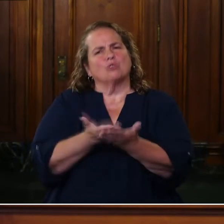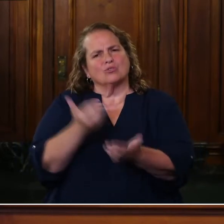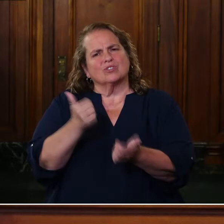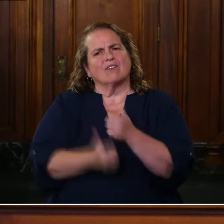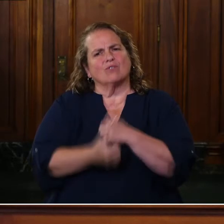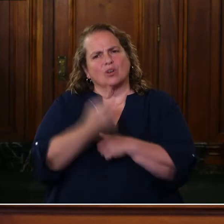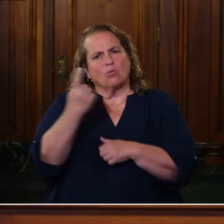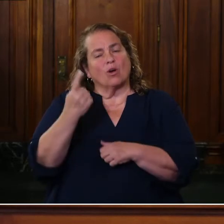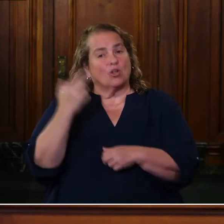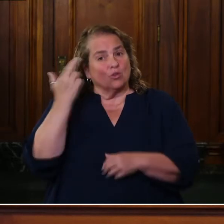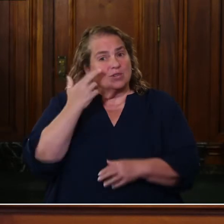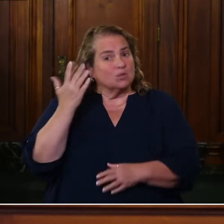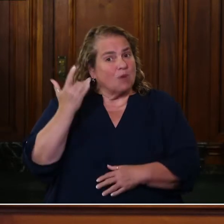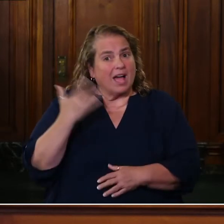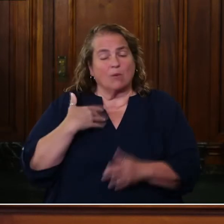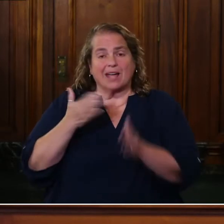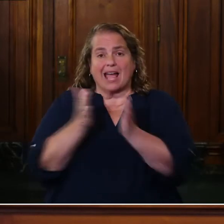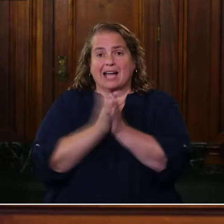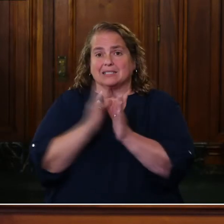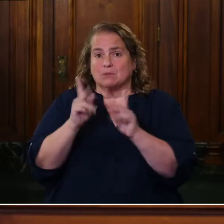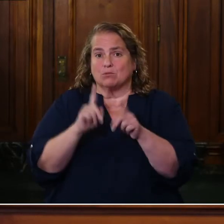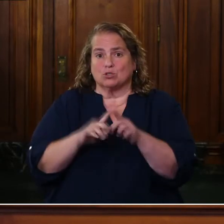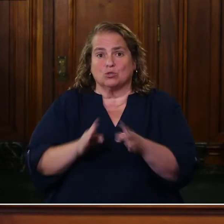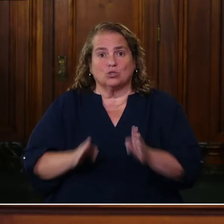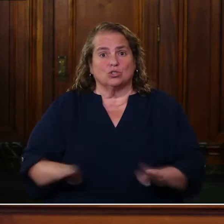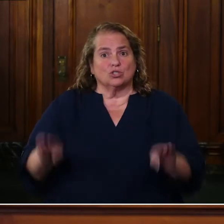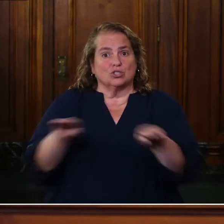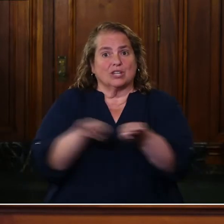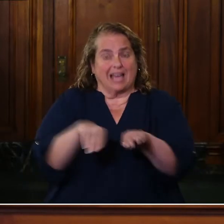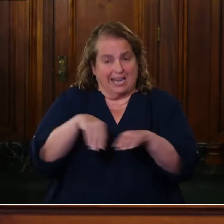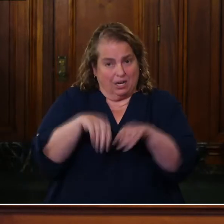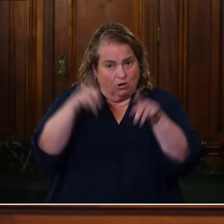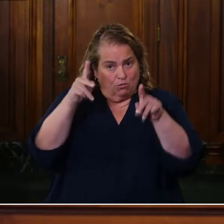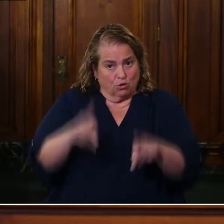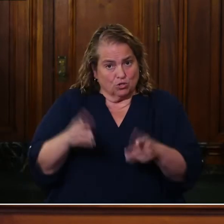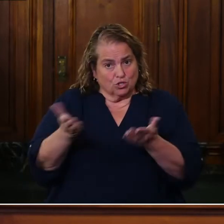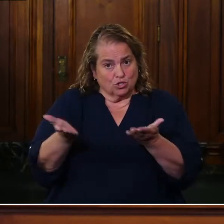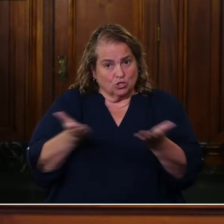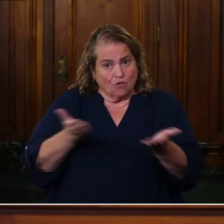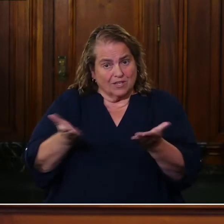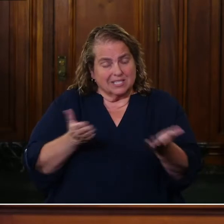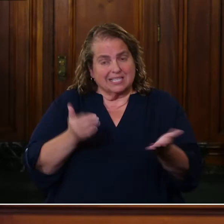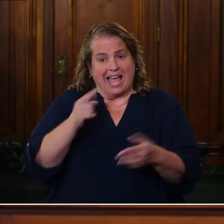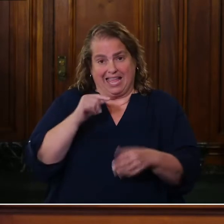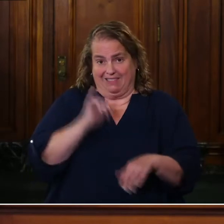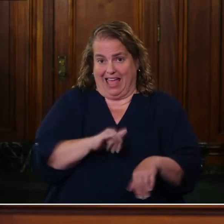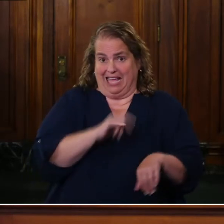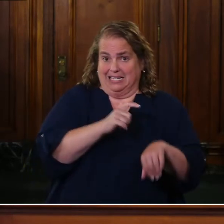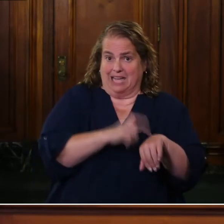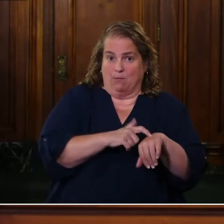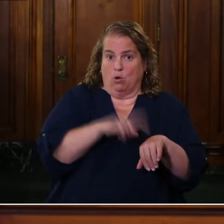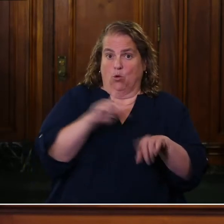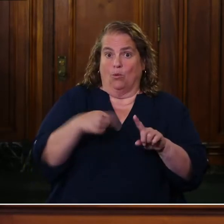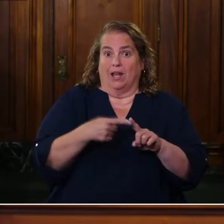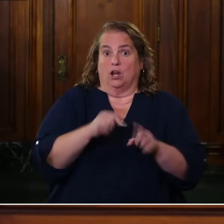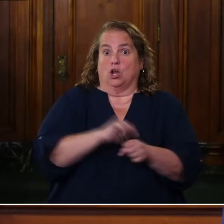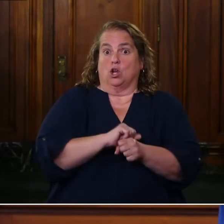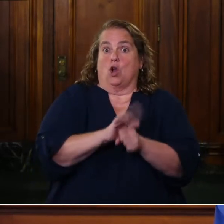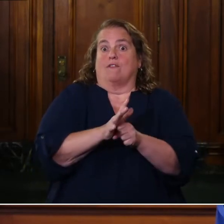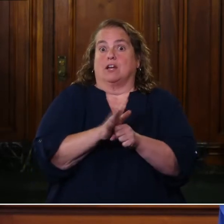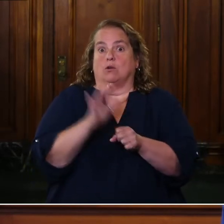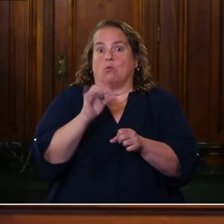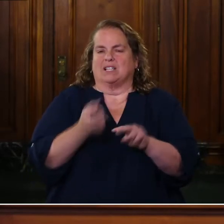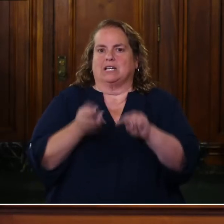reason that we ask people to shut down in-person services at a time when, when COVID was increasing,